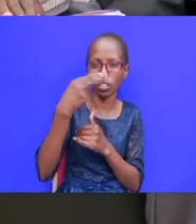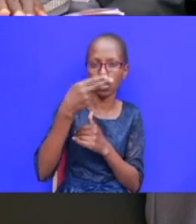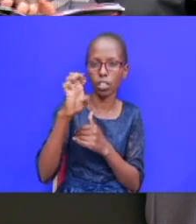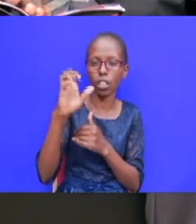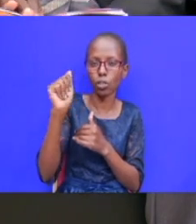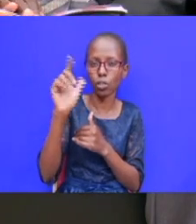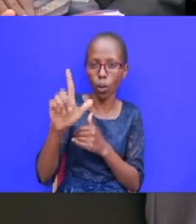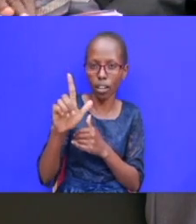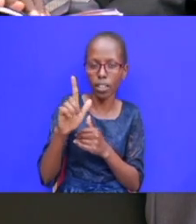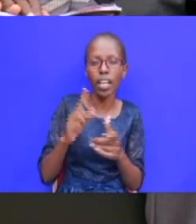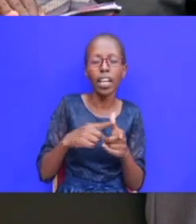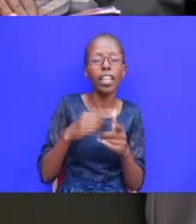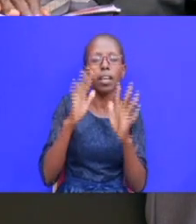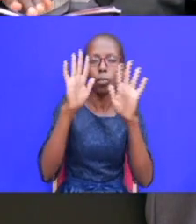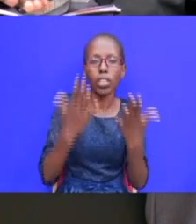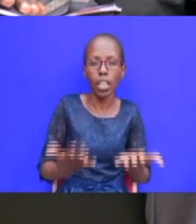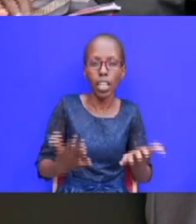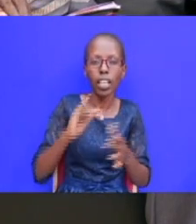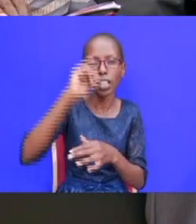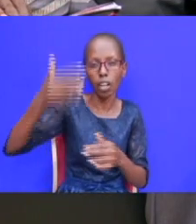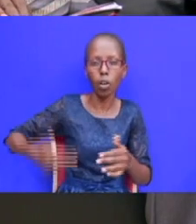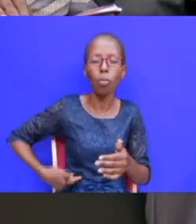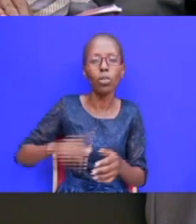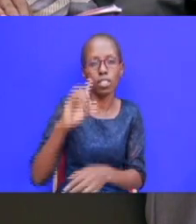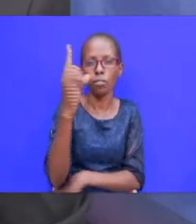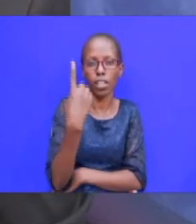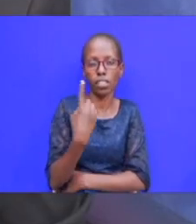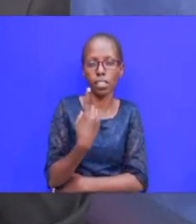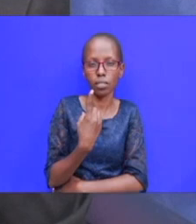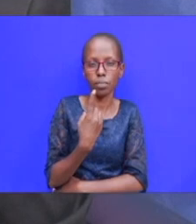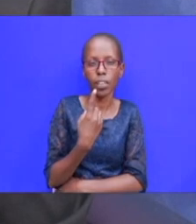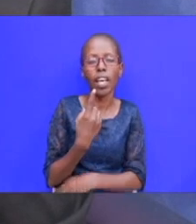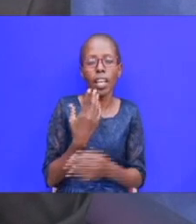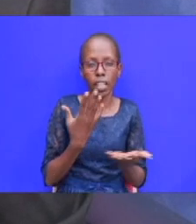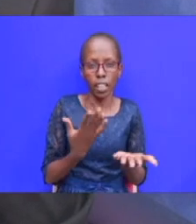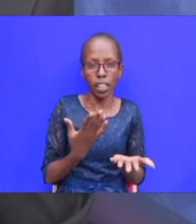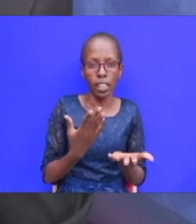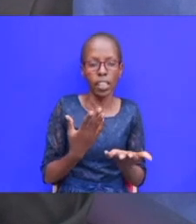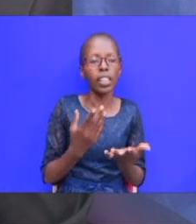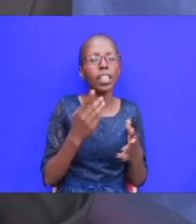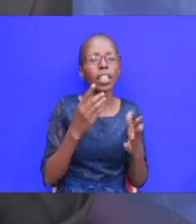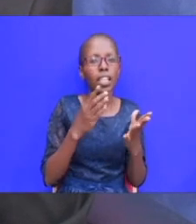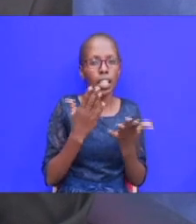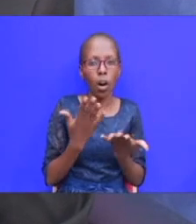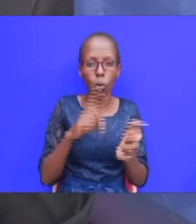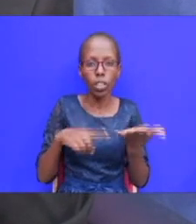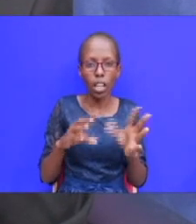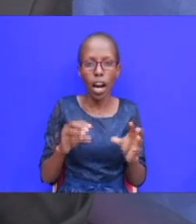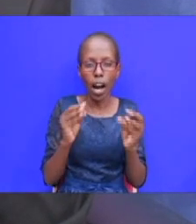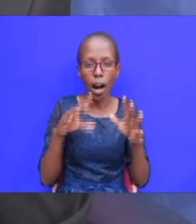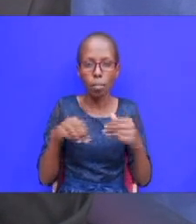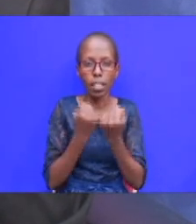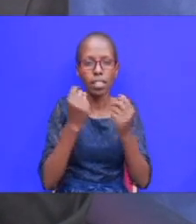so what i was seeing here seven things that happens when jacob goes to meet a sound the first